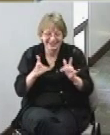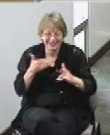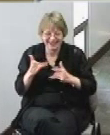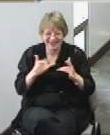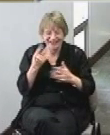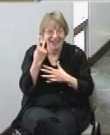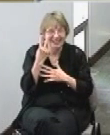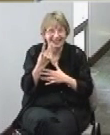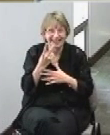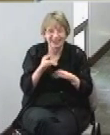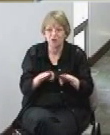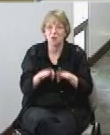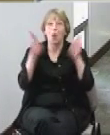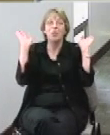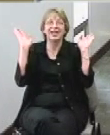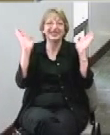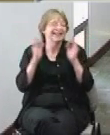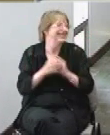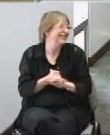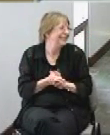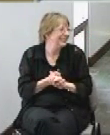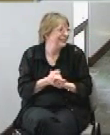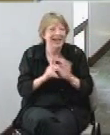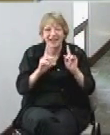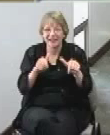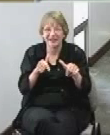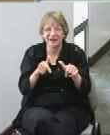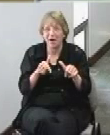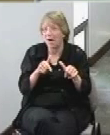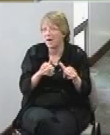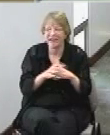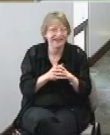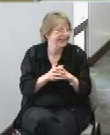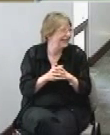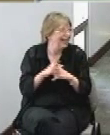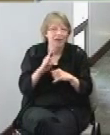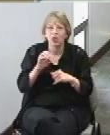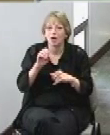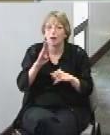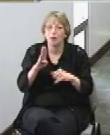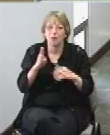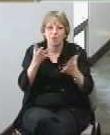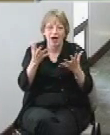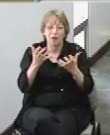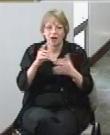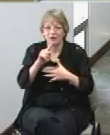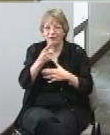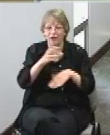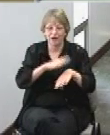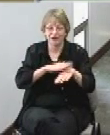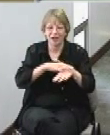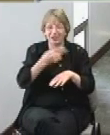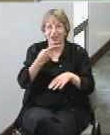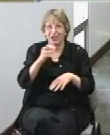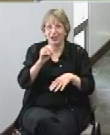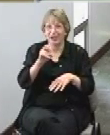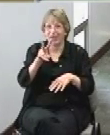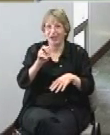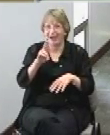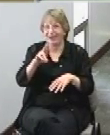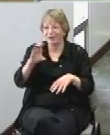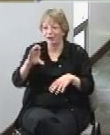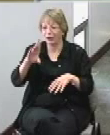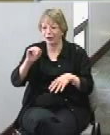actually be done we can can go and Bob wants to be I think first on the hovercraft he may need to be in a buddy seat